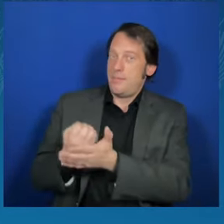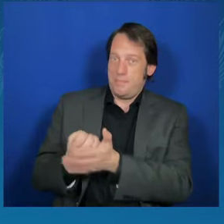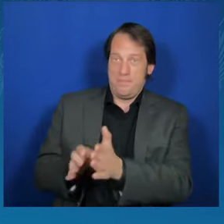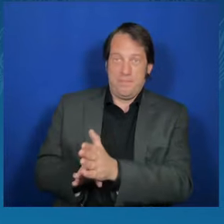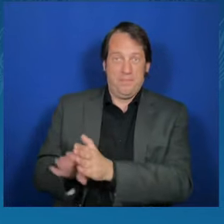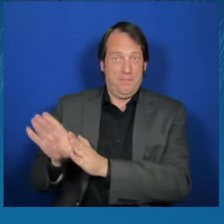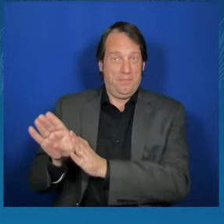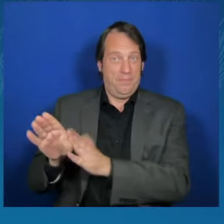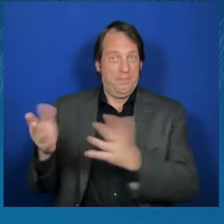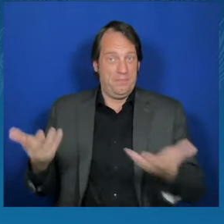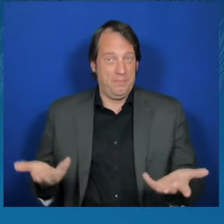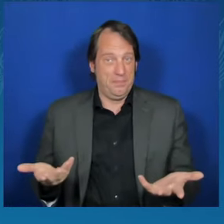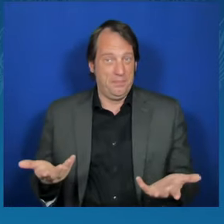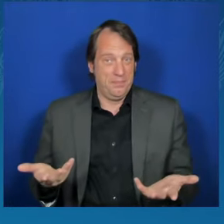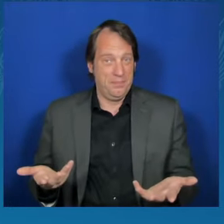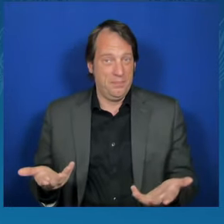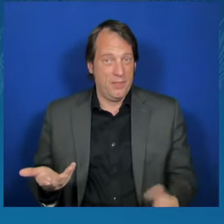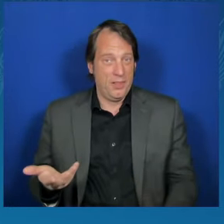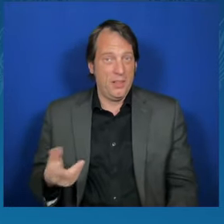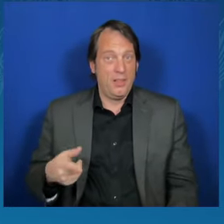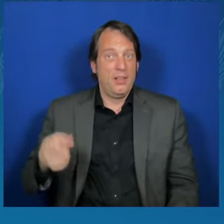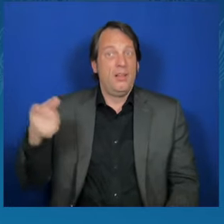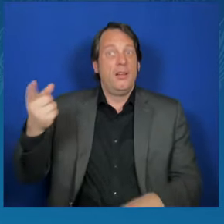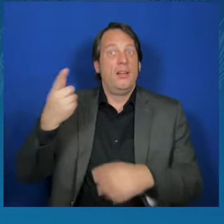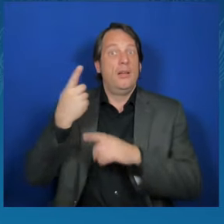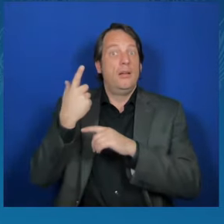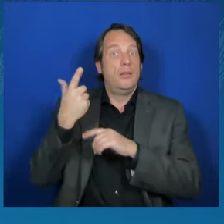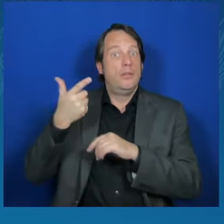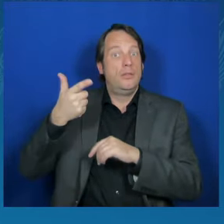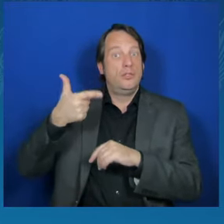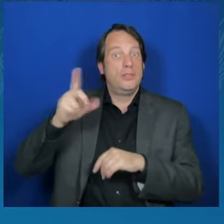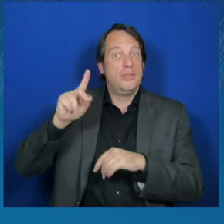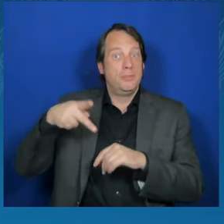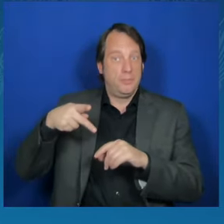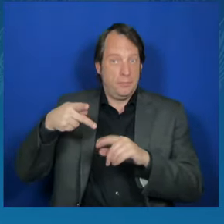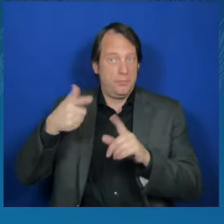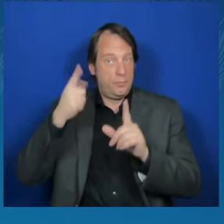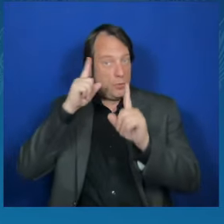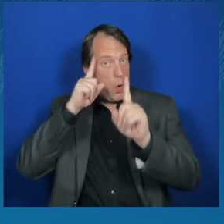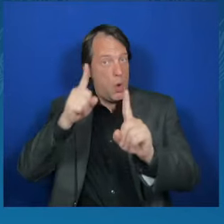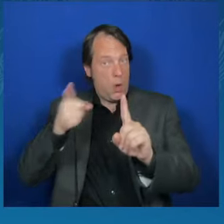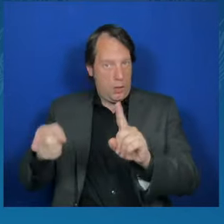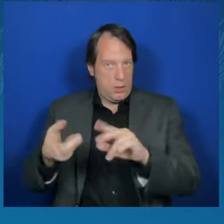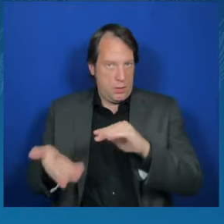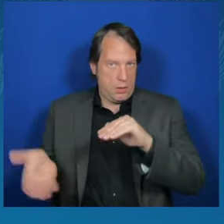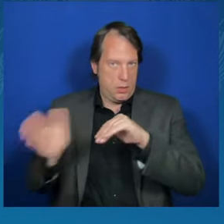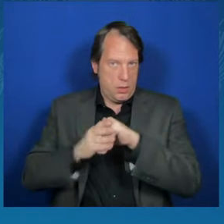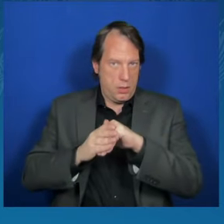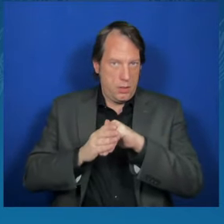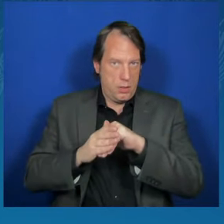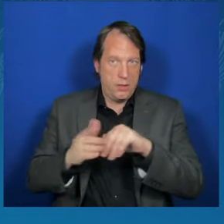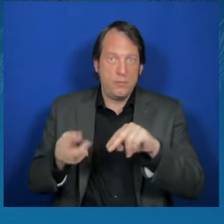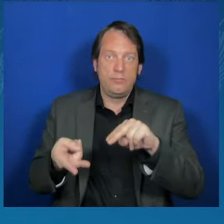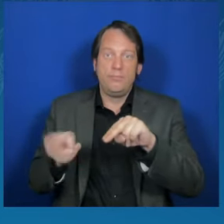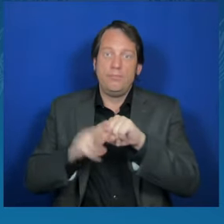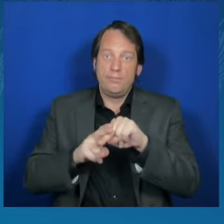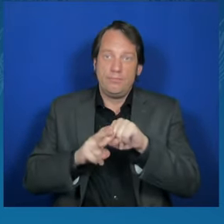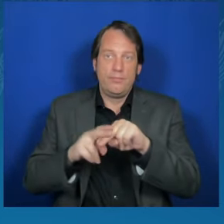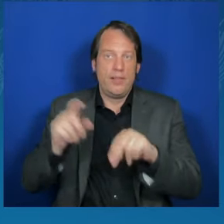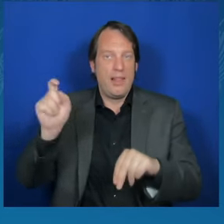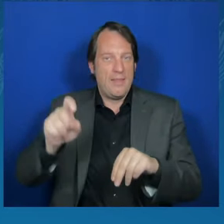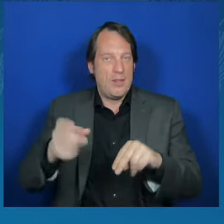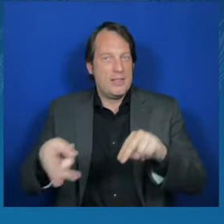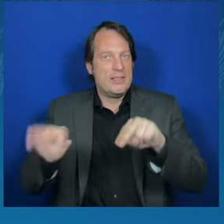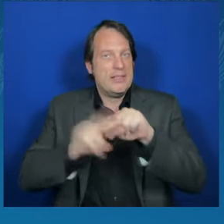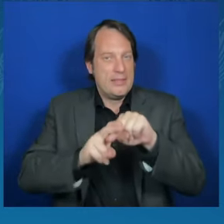corresponding growth rate in order to build up more of Ukraine's economic